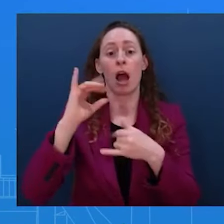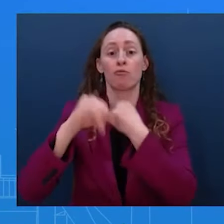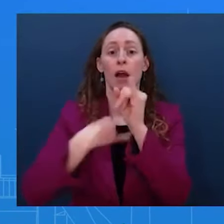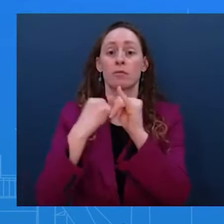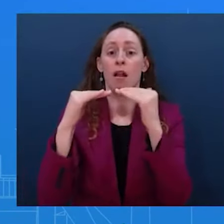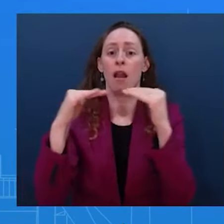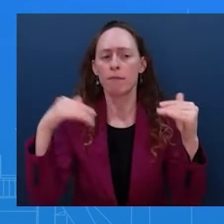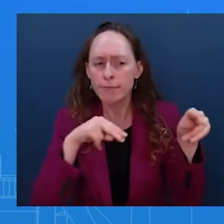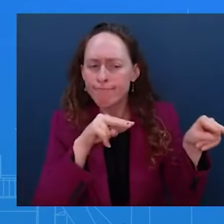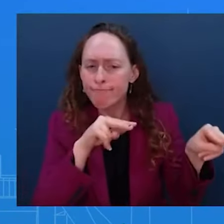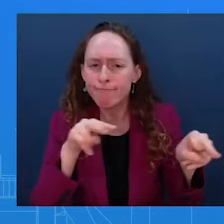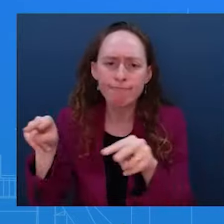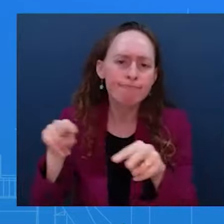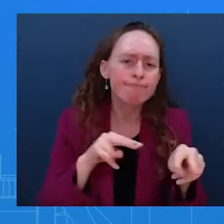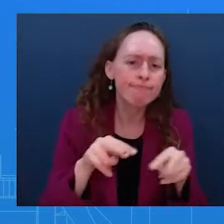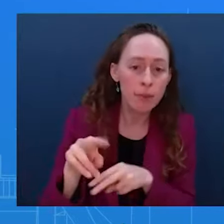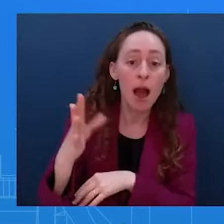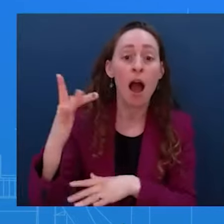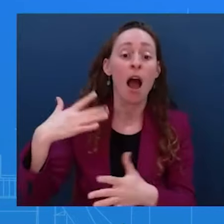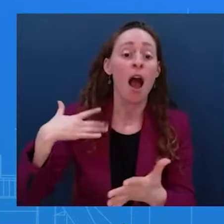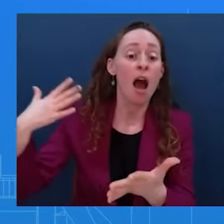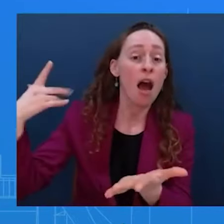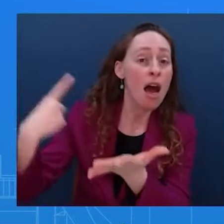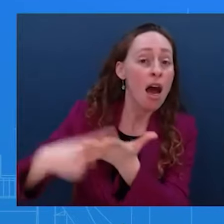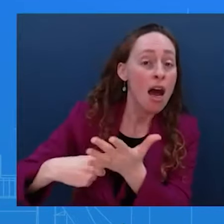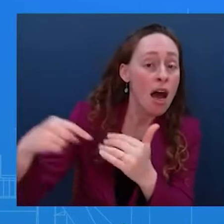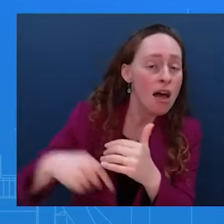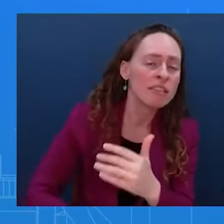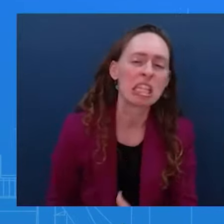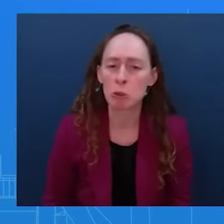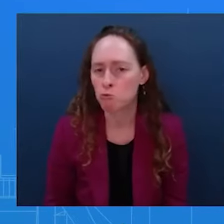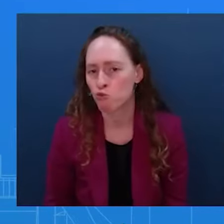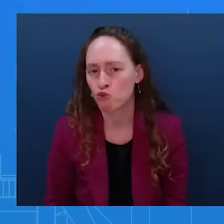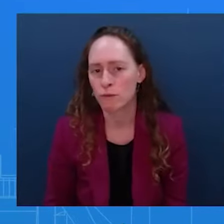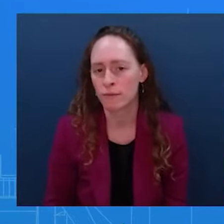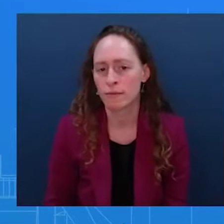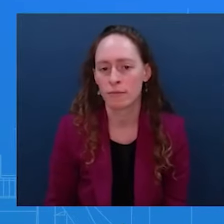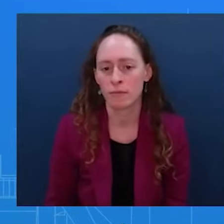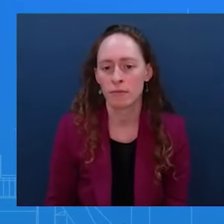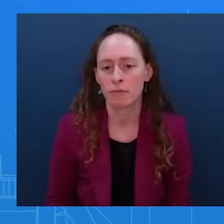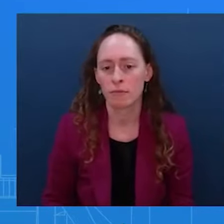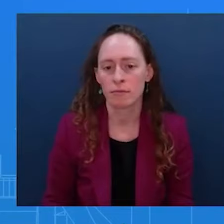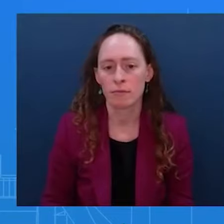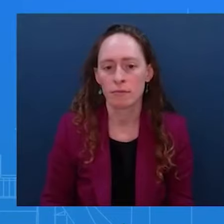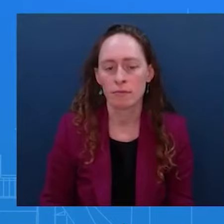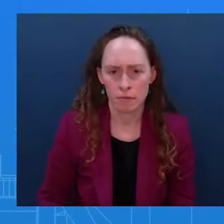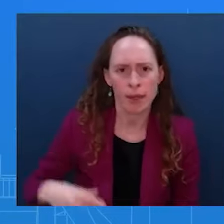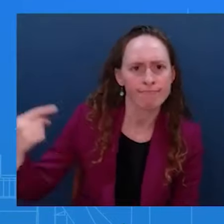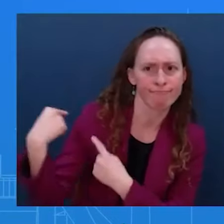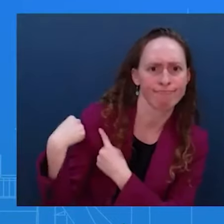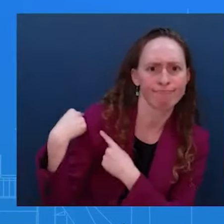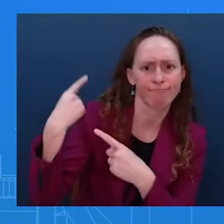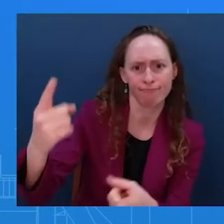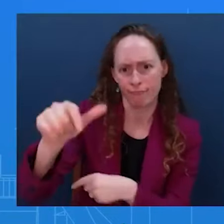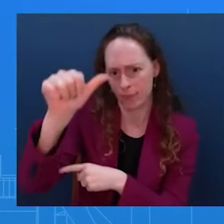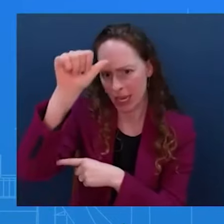not going to get ahead of that process. And secondly, in the last several weeks, several Indian students and Indian-American students have been attacked throughout the country. There's